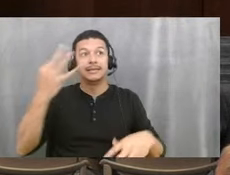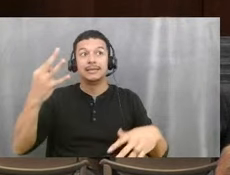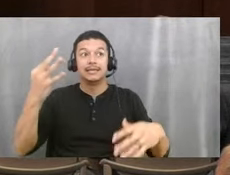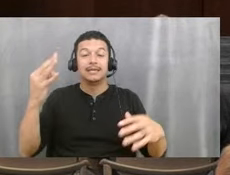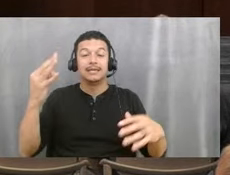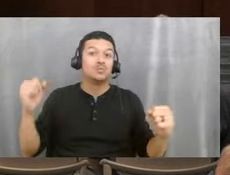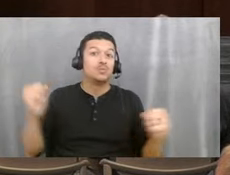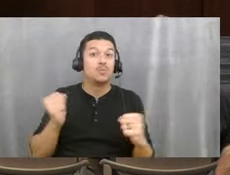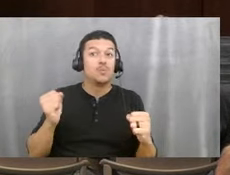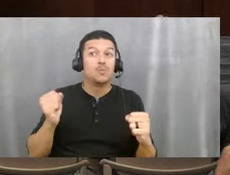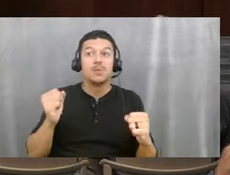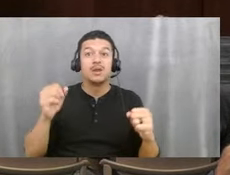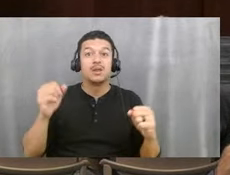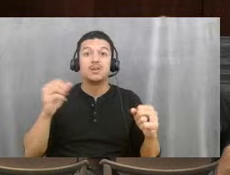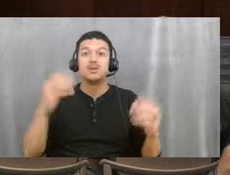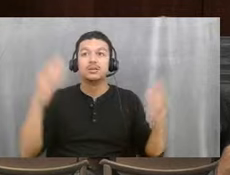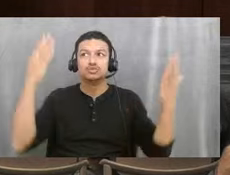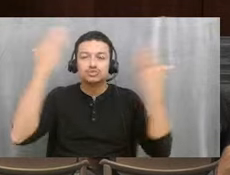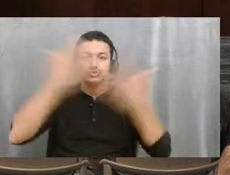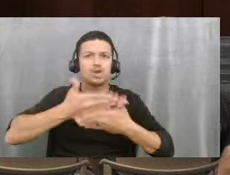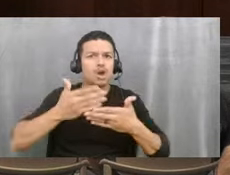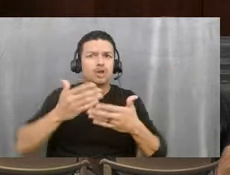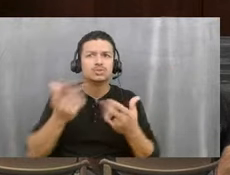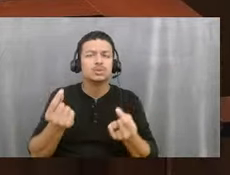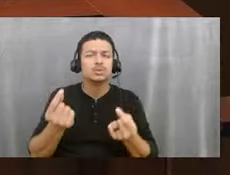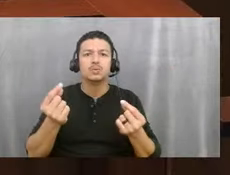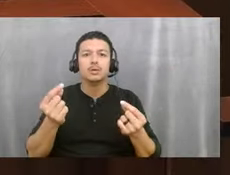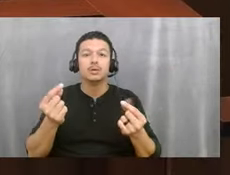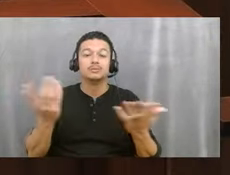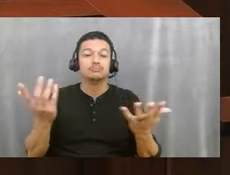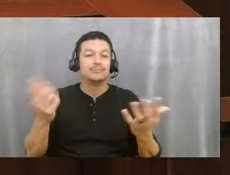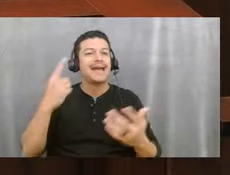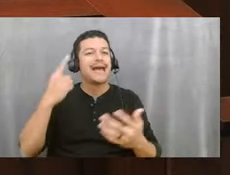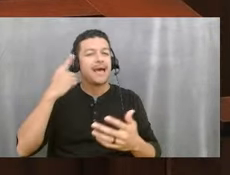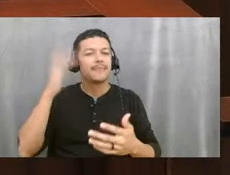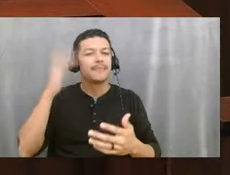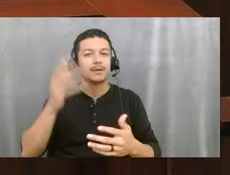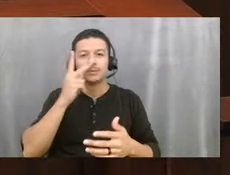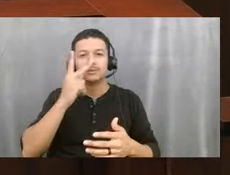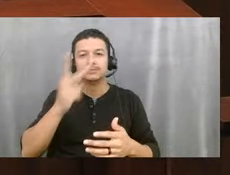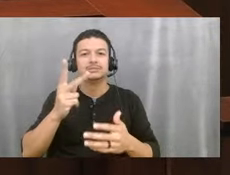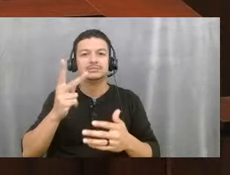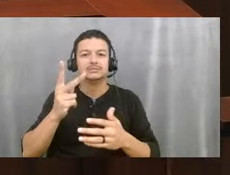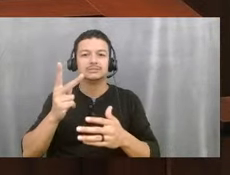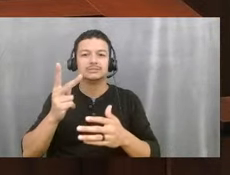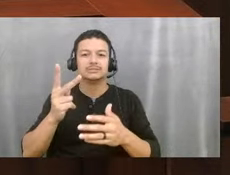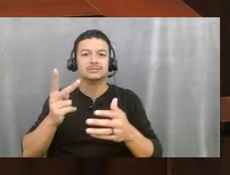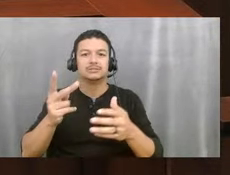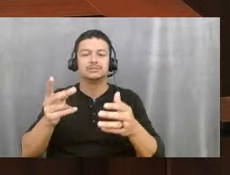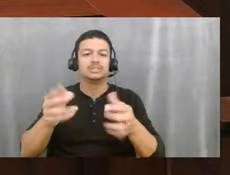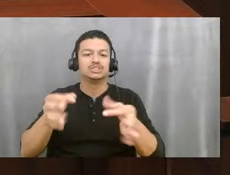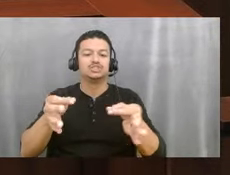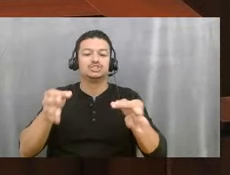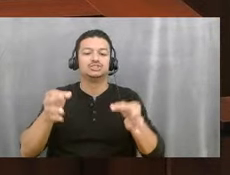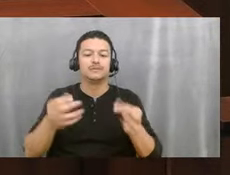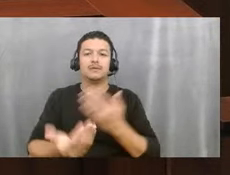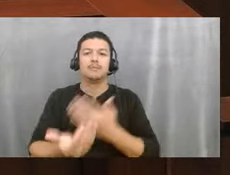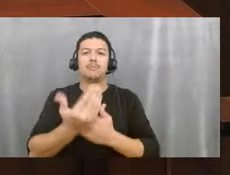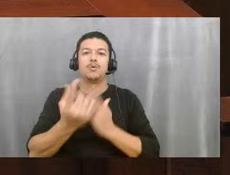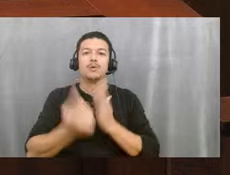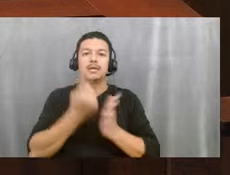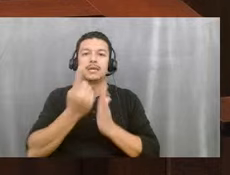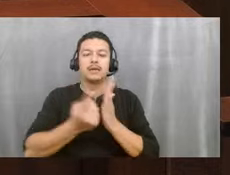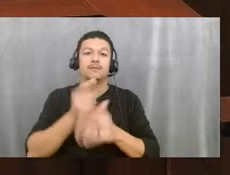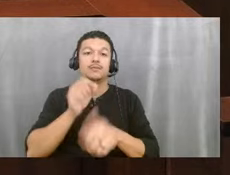them to practice? I think what you're going to see is some shift to morning hours for both employment or opportunities for,